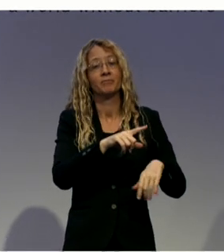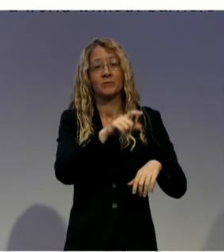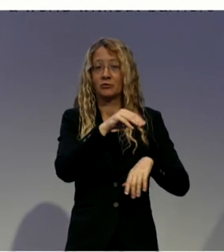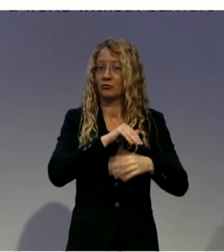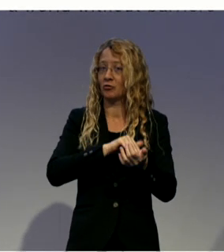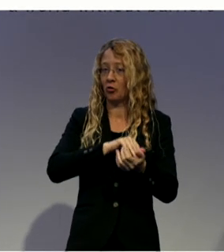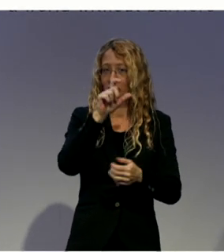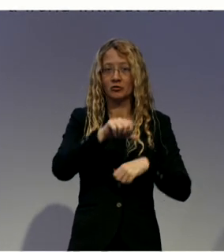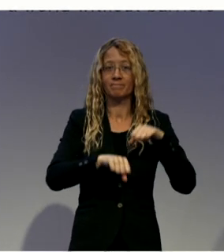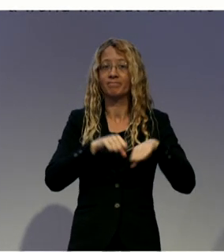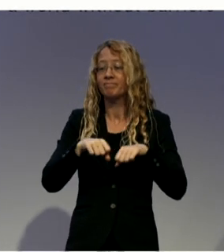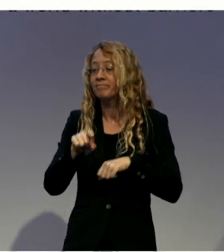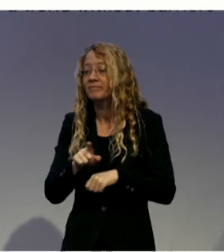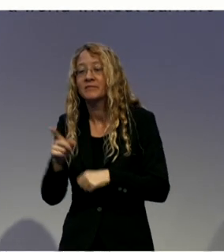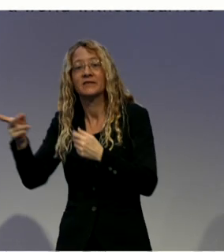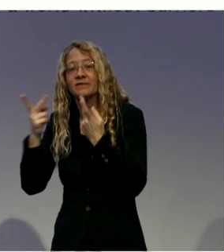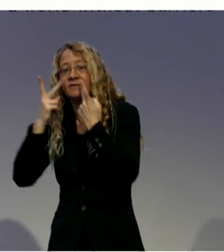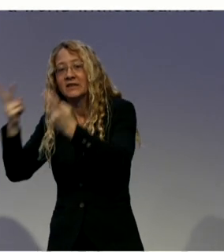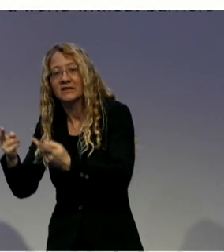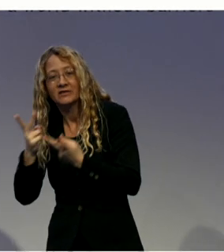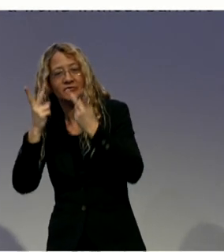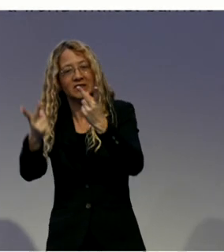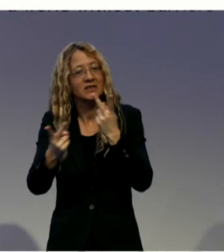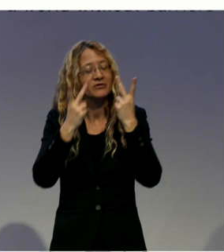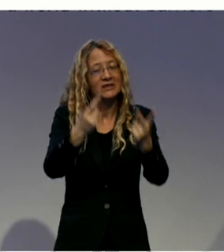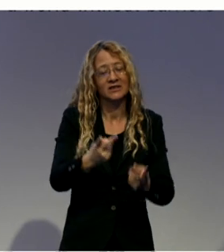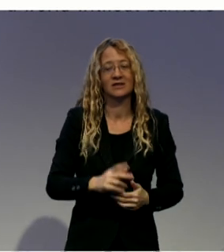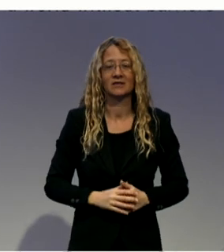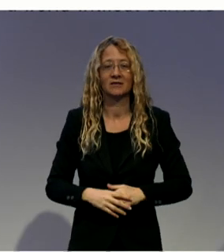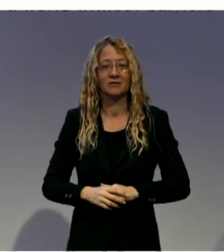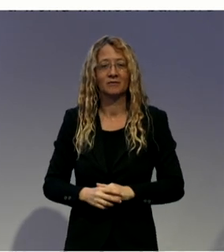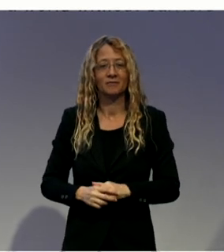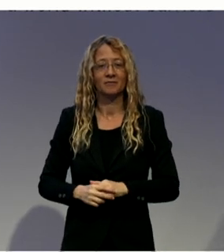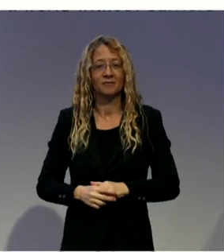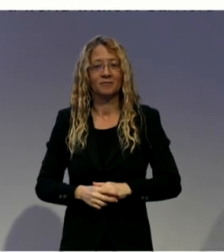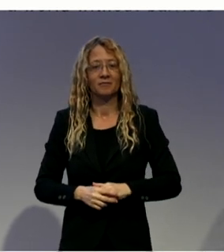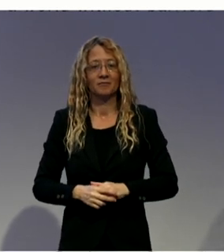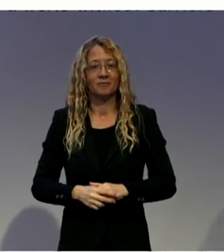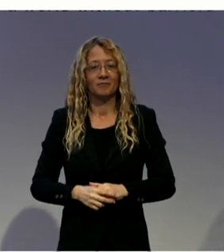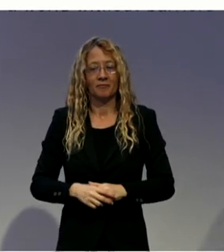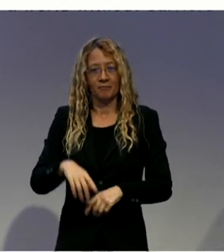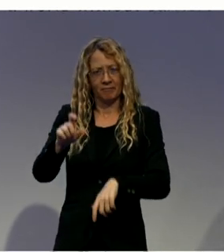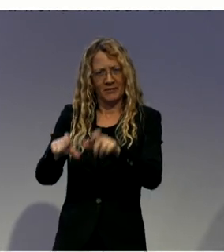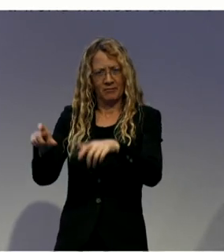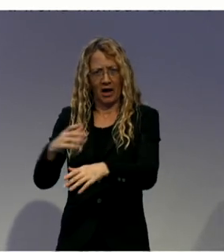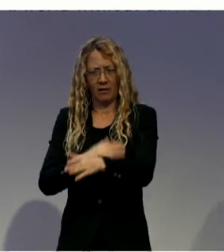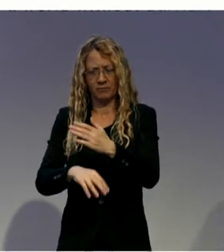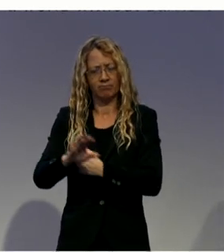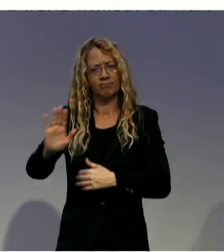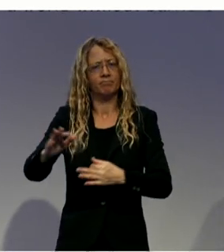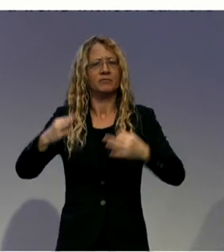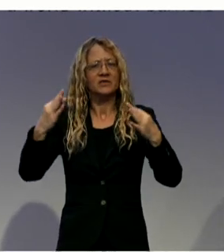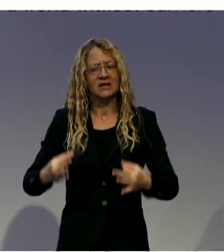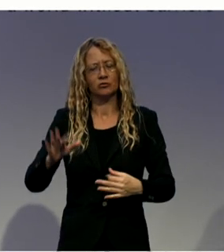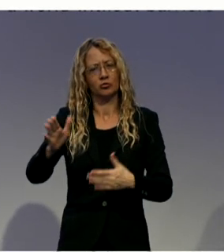Conclusions. Around the right to decide of persons with disabilities, their treatment and how to